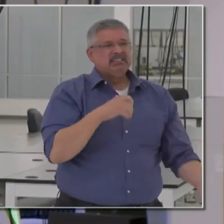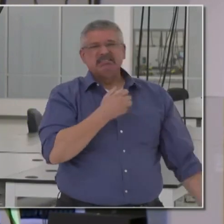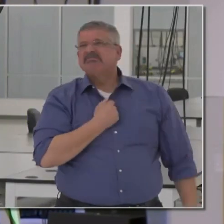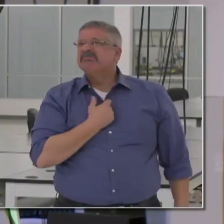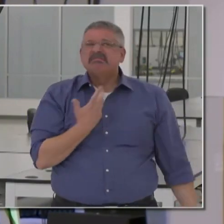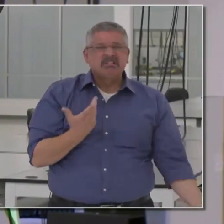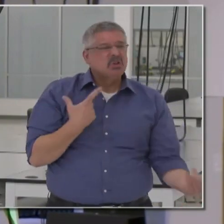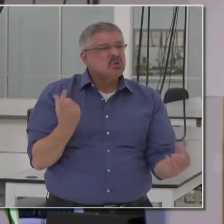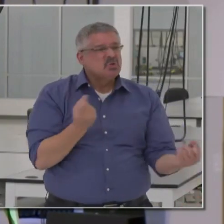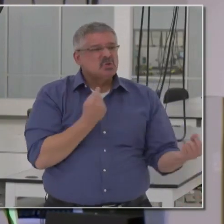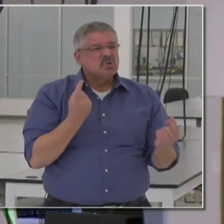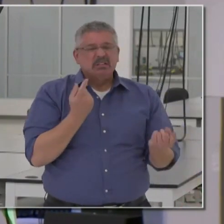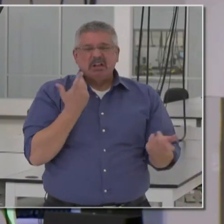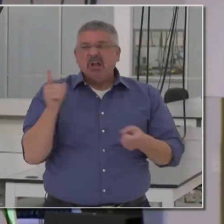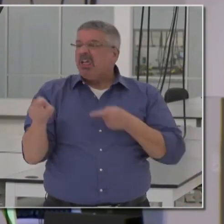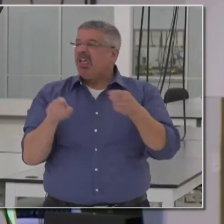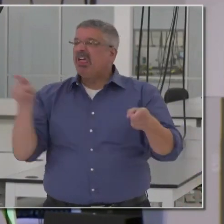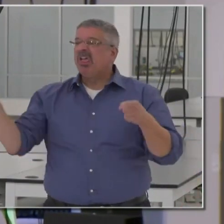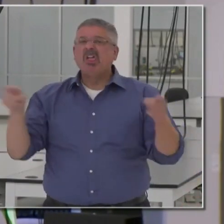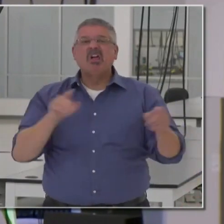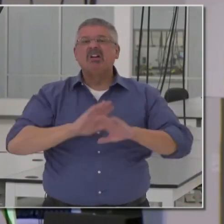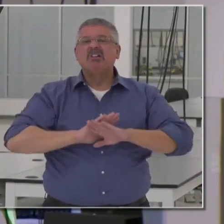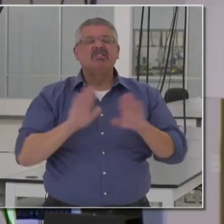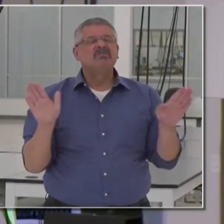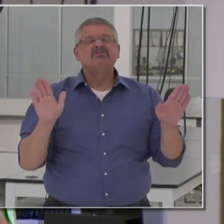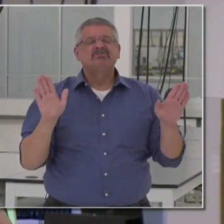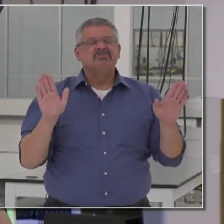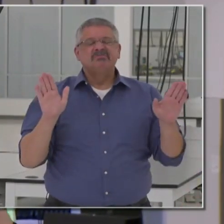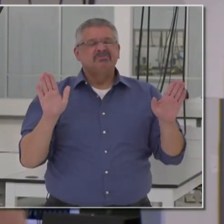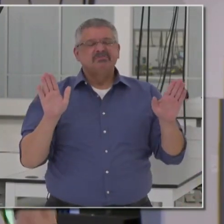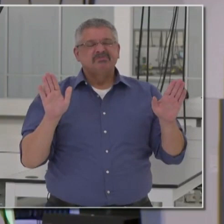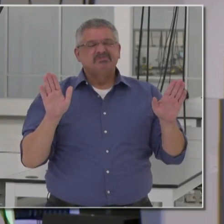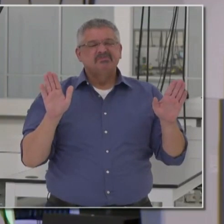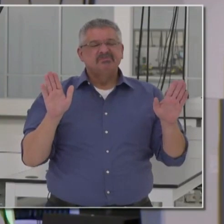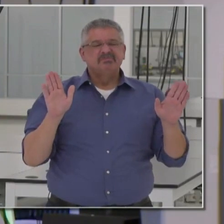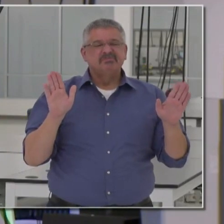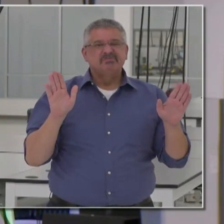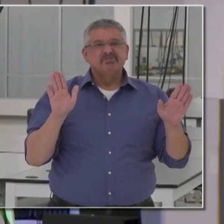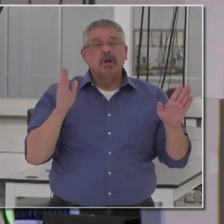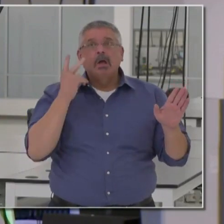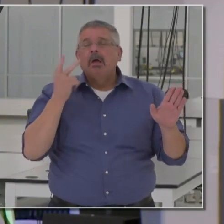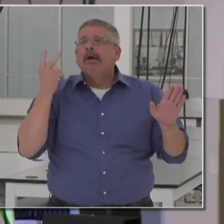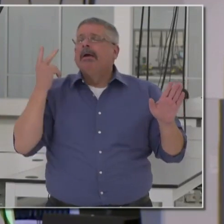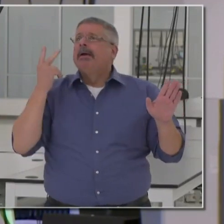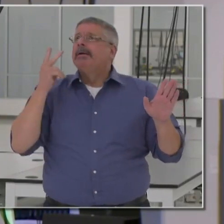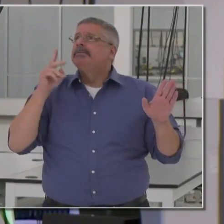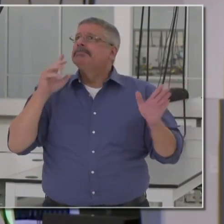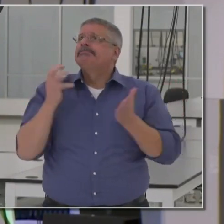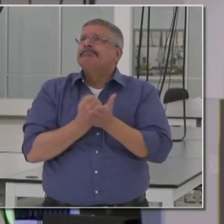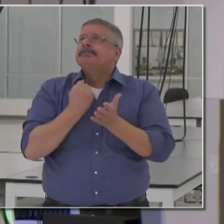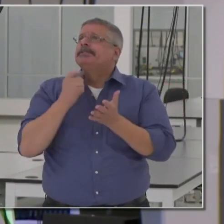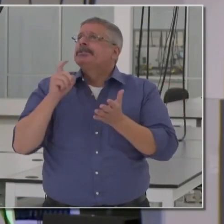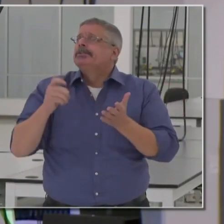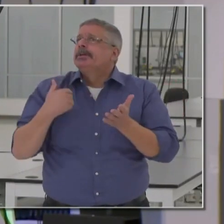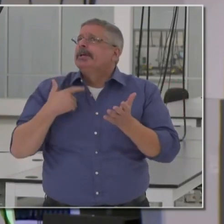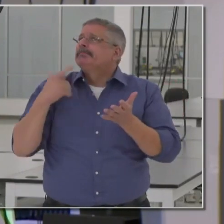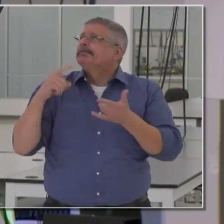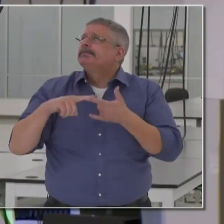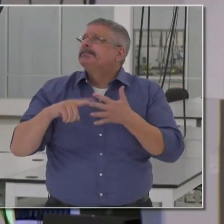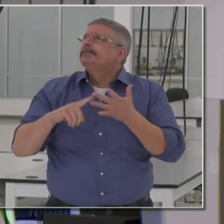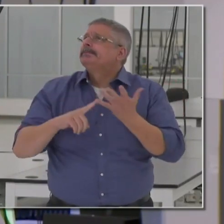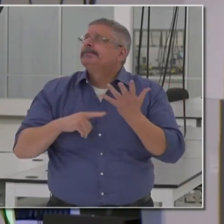of, you know, pointing fingers and, you know, reflecting on the fact that we could have, would have, should have